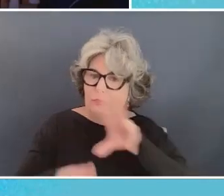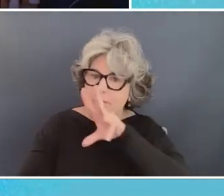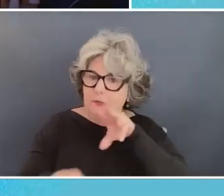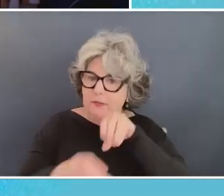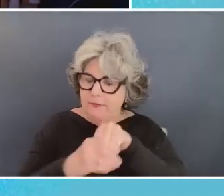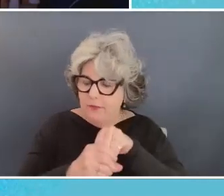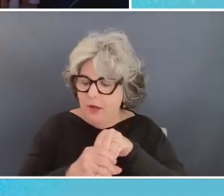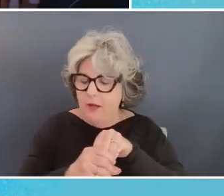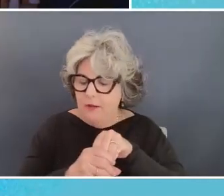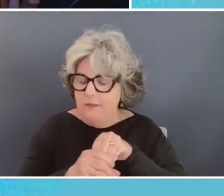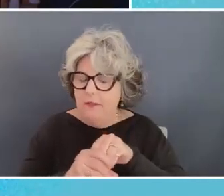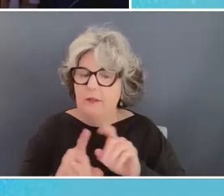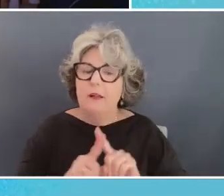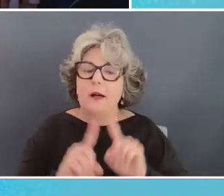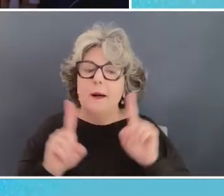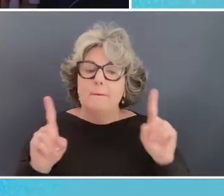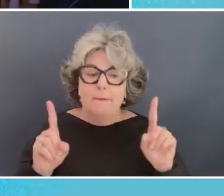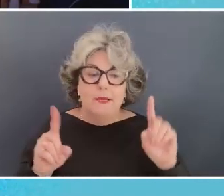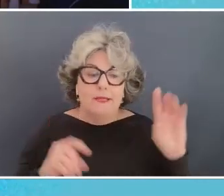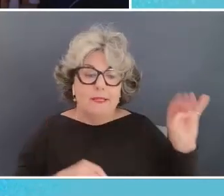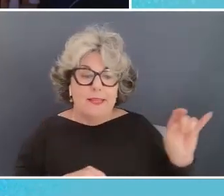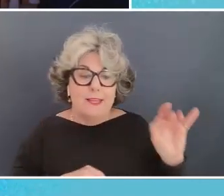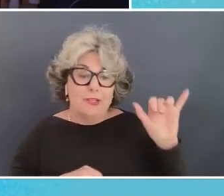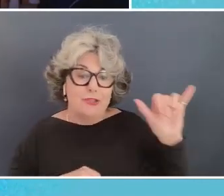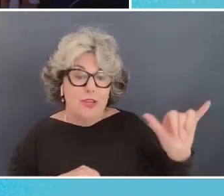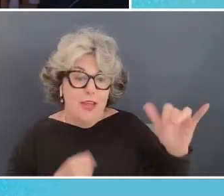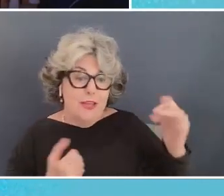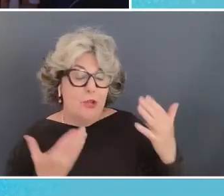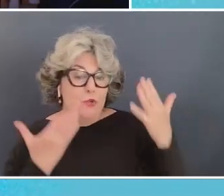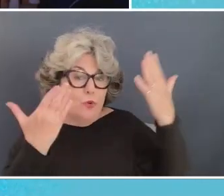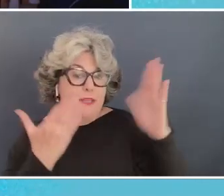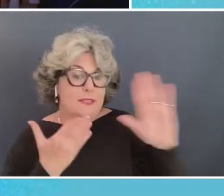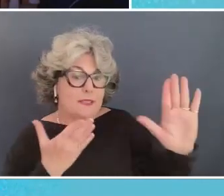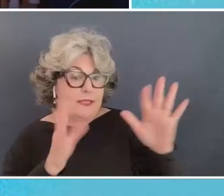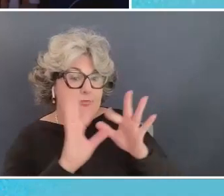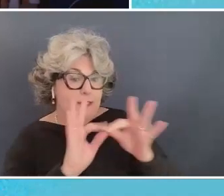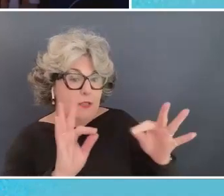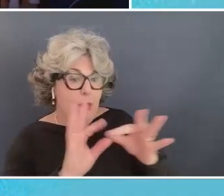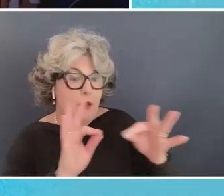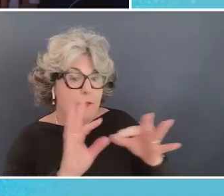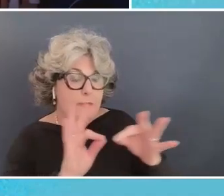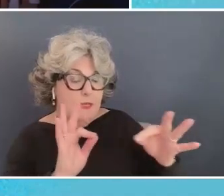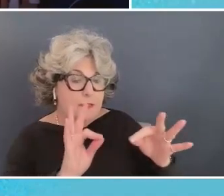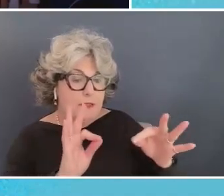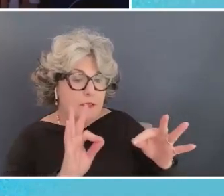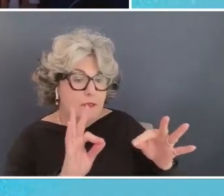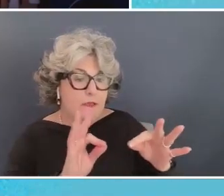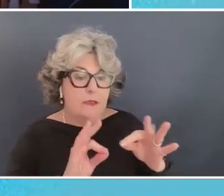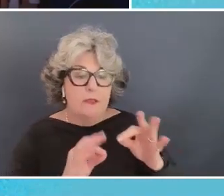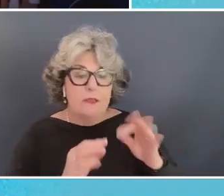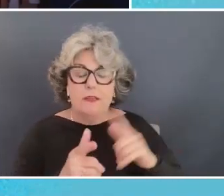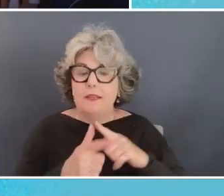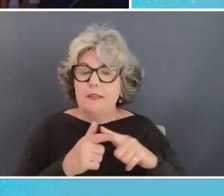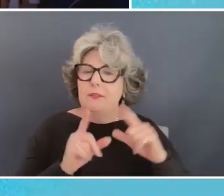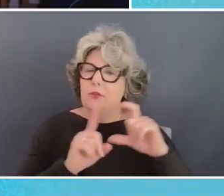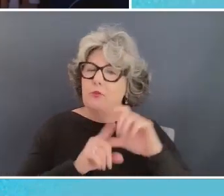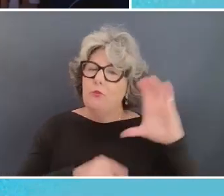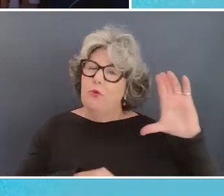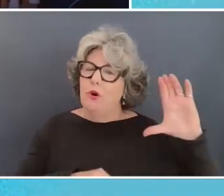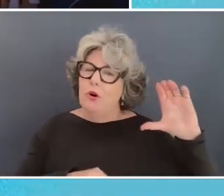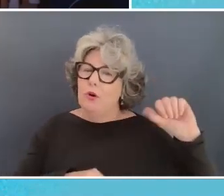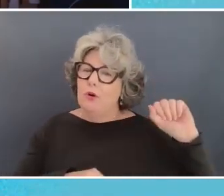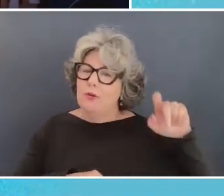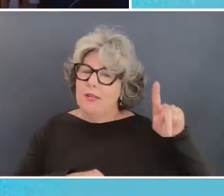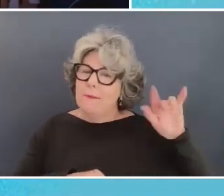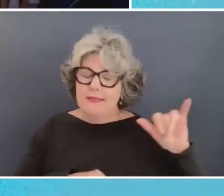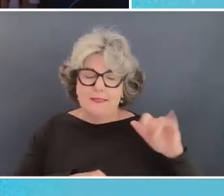here it and jay raised this actually in his opening remarks the question is capacity i mean i've seen